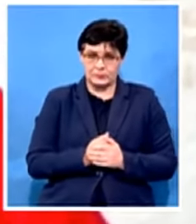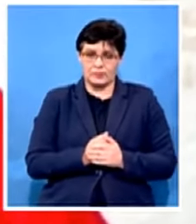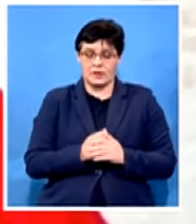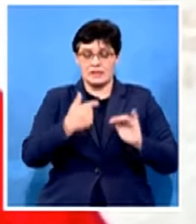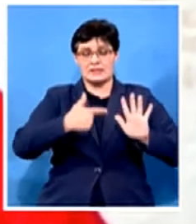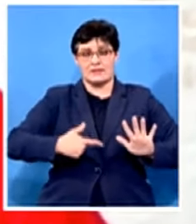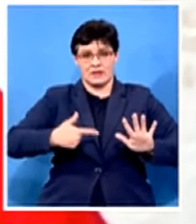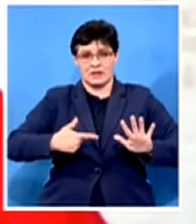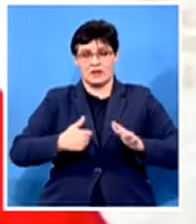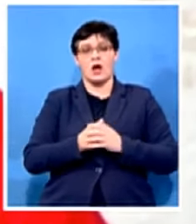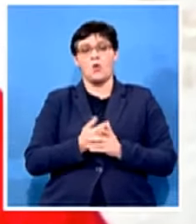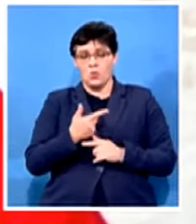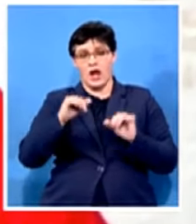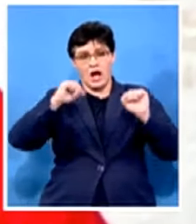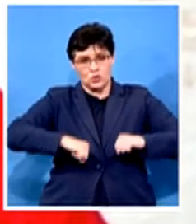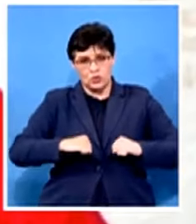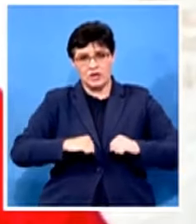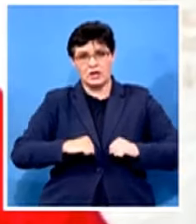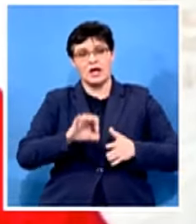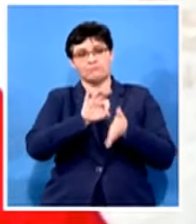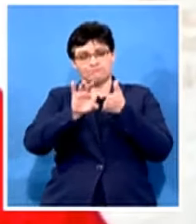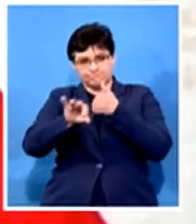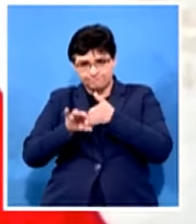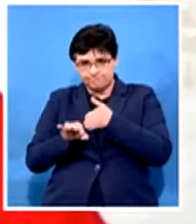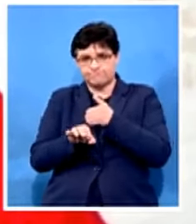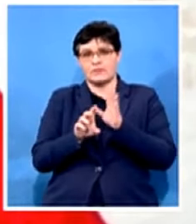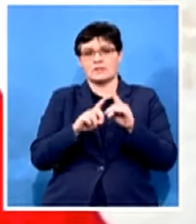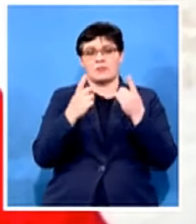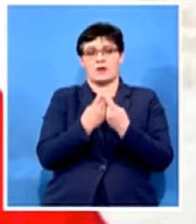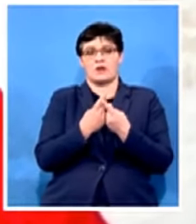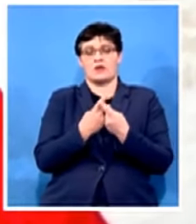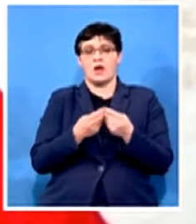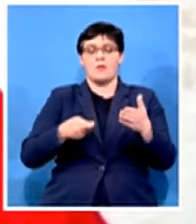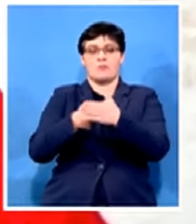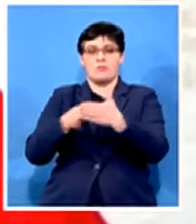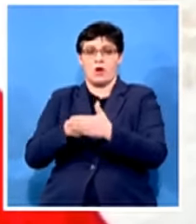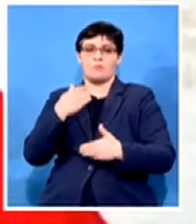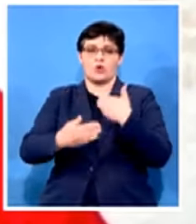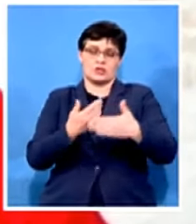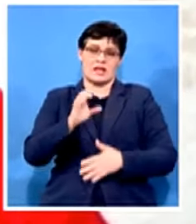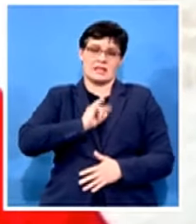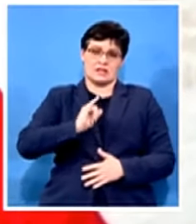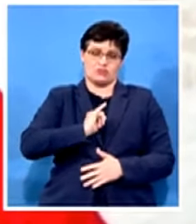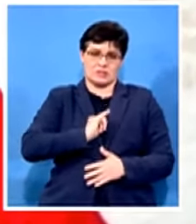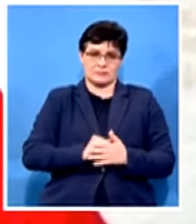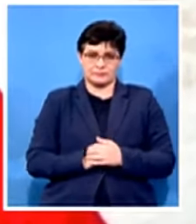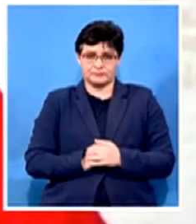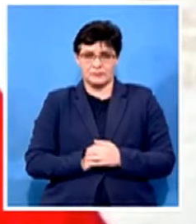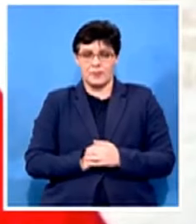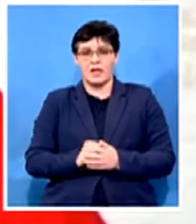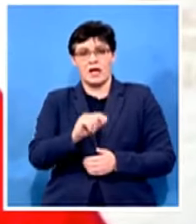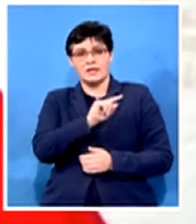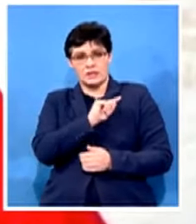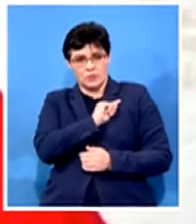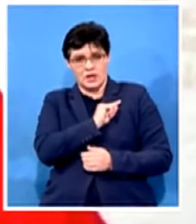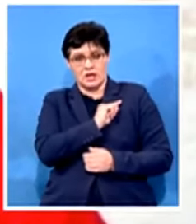the cleaning up of the department's procurement processes and integrity and that is why that uh when we had concerns around